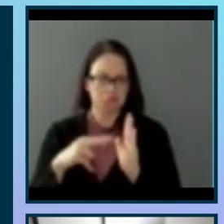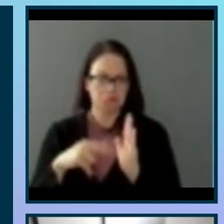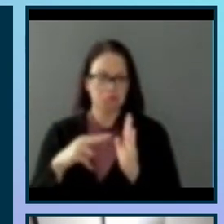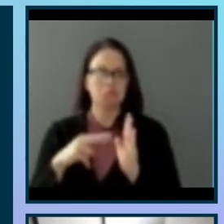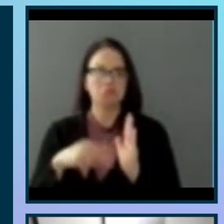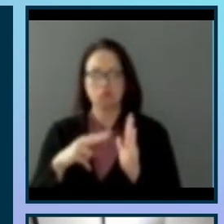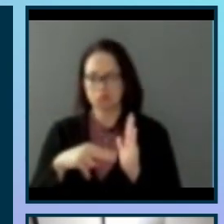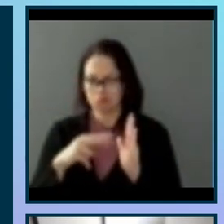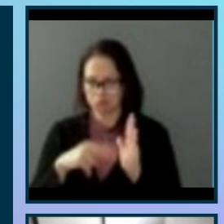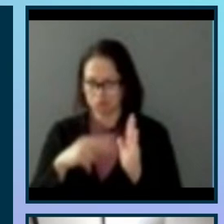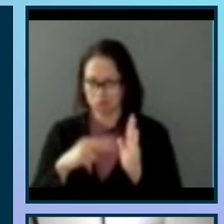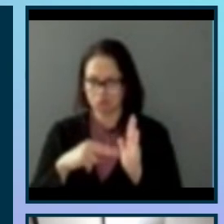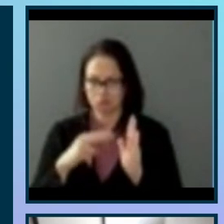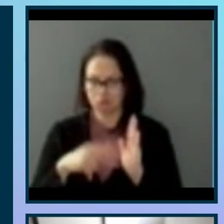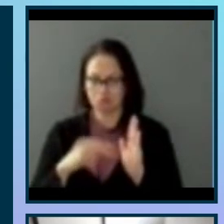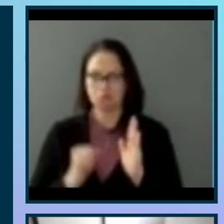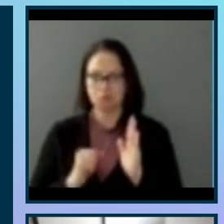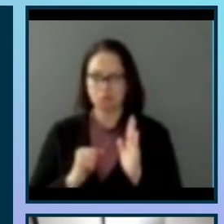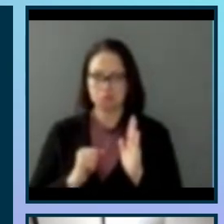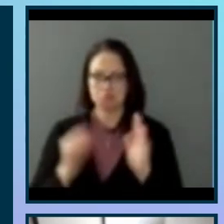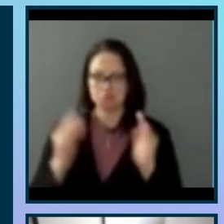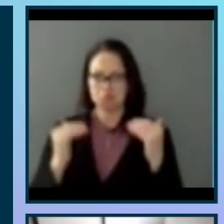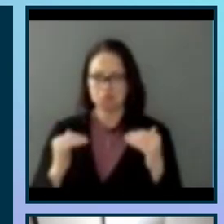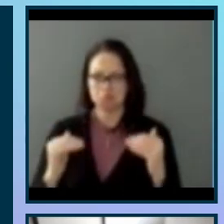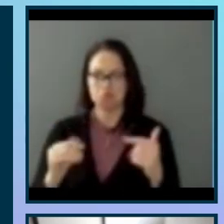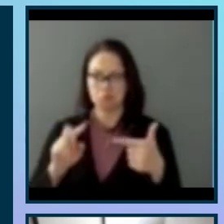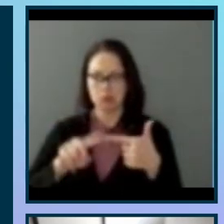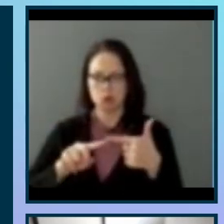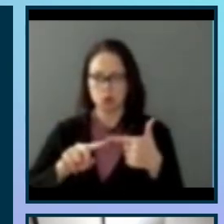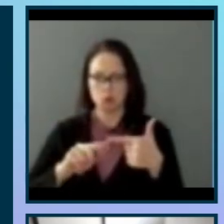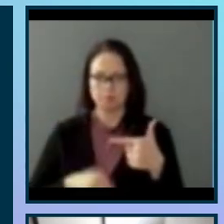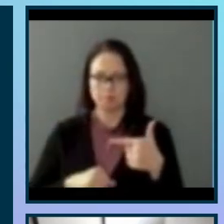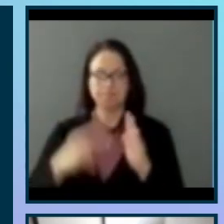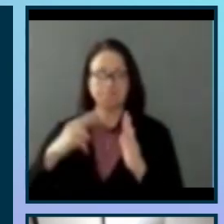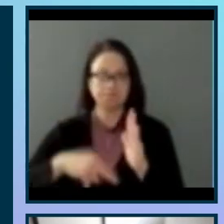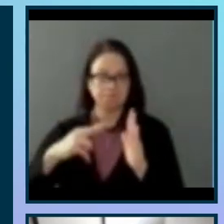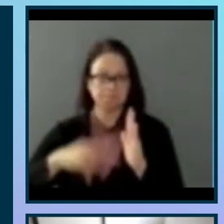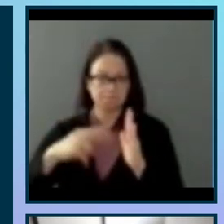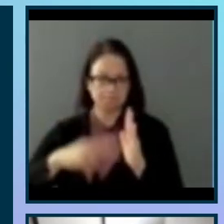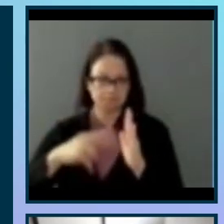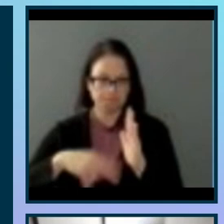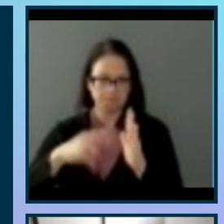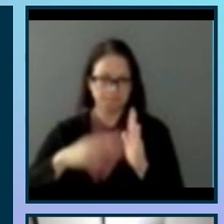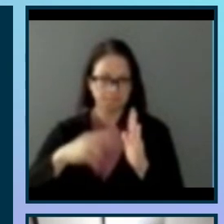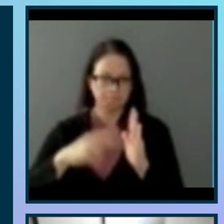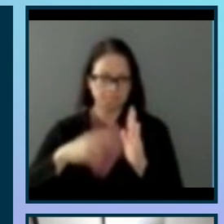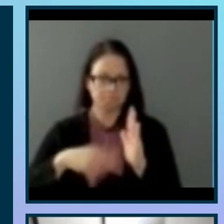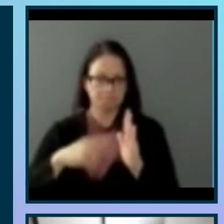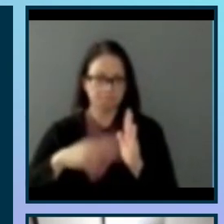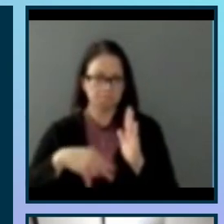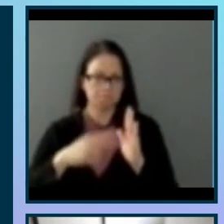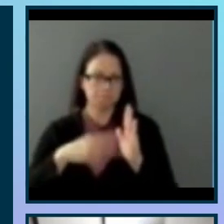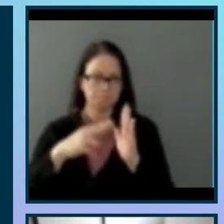to eclipse impact on the environment. People want to learn and research about the impact of the environment. on